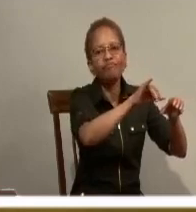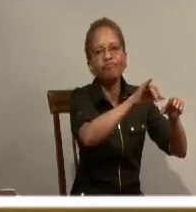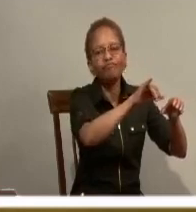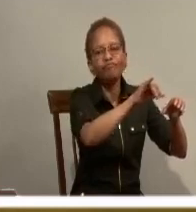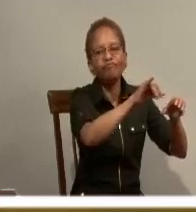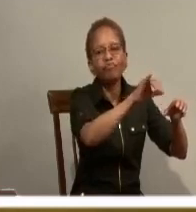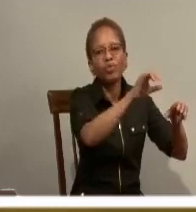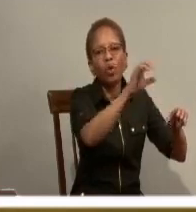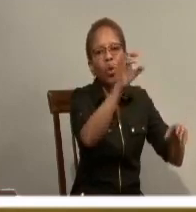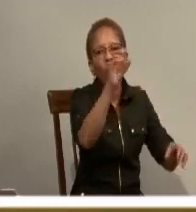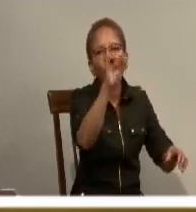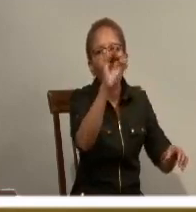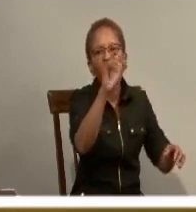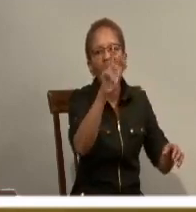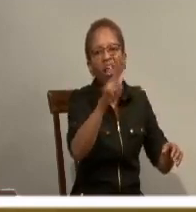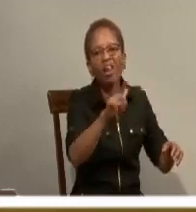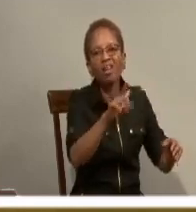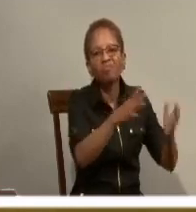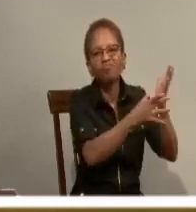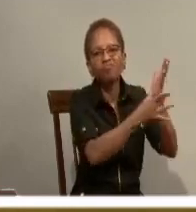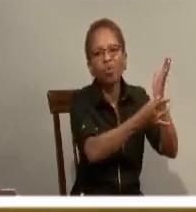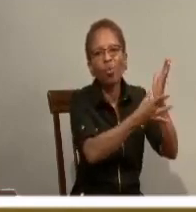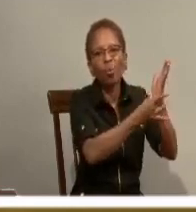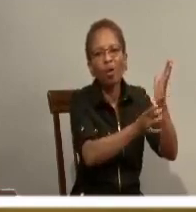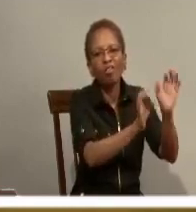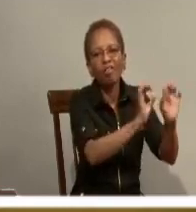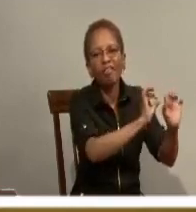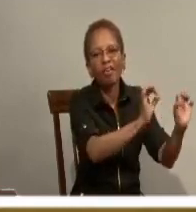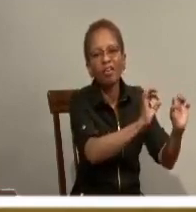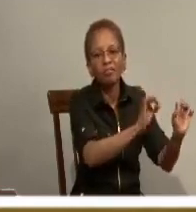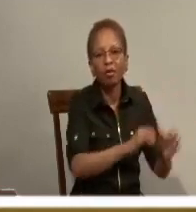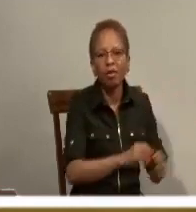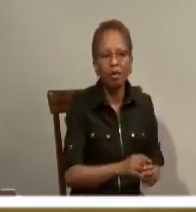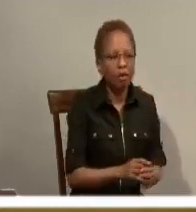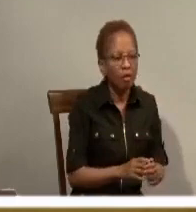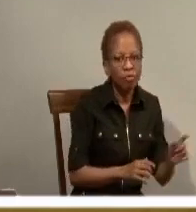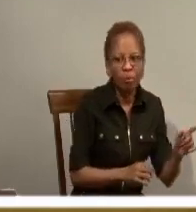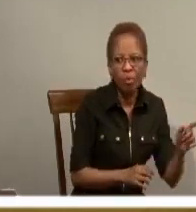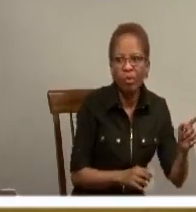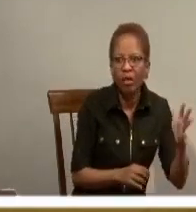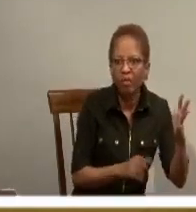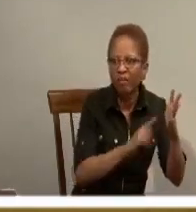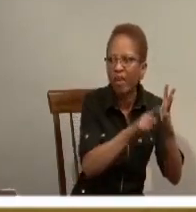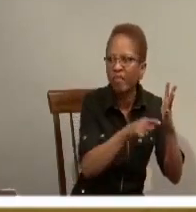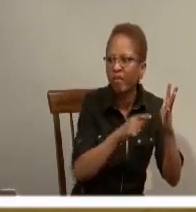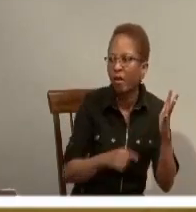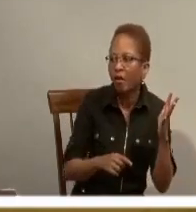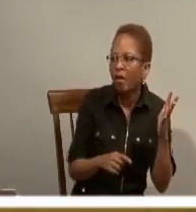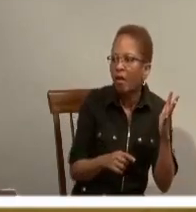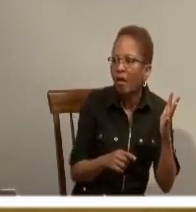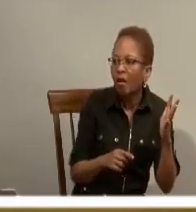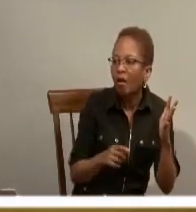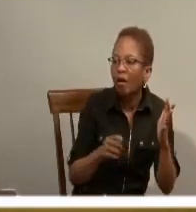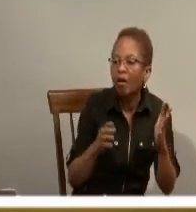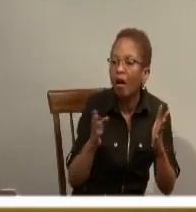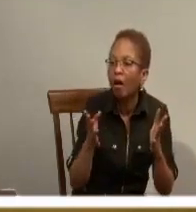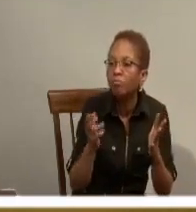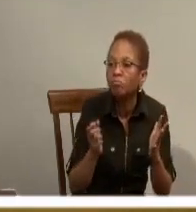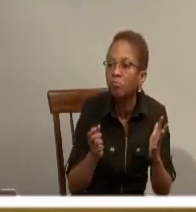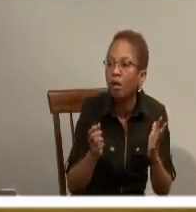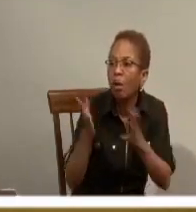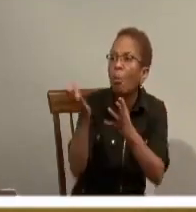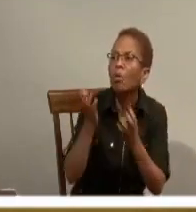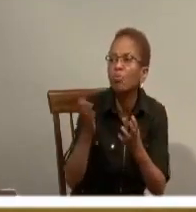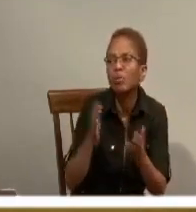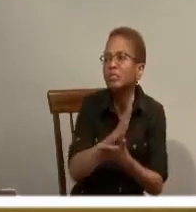And they are told, they said to the smart ones, give us some of your oil and say, if we do that, it would not be enough for you and